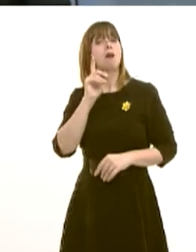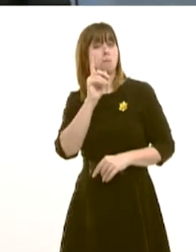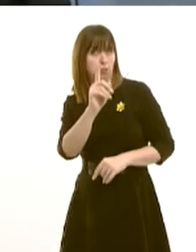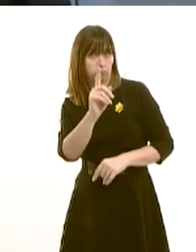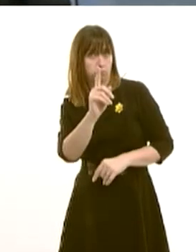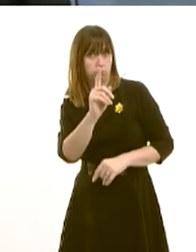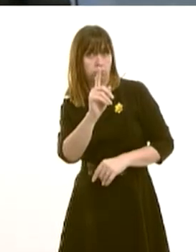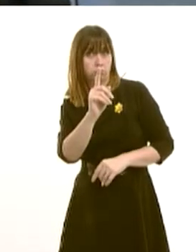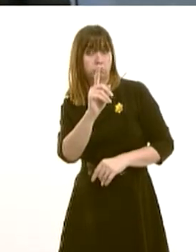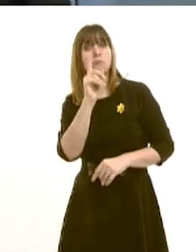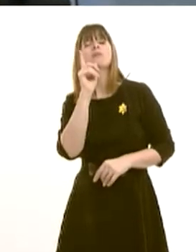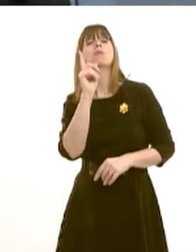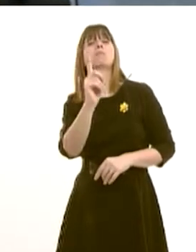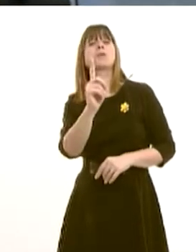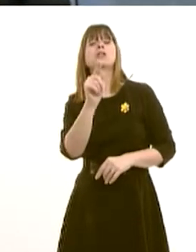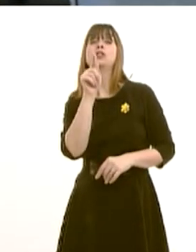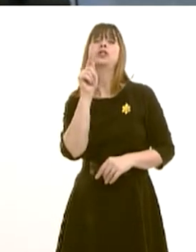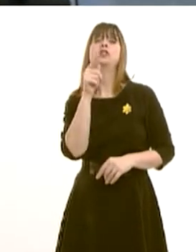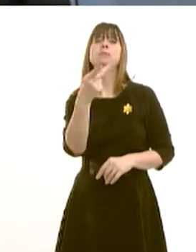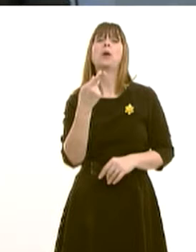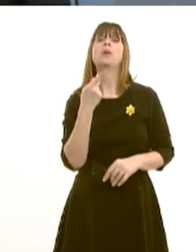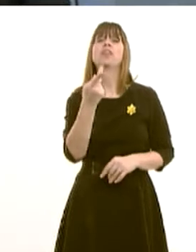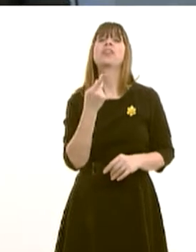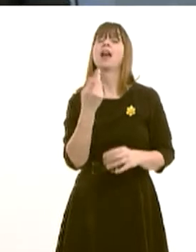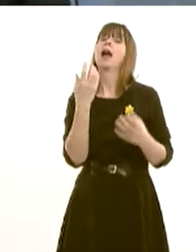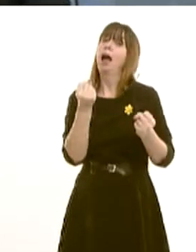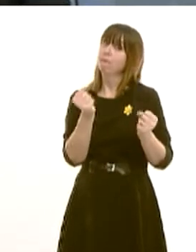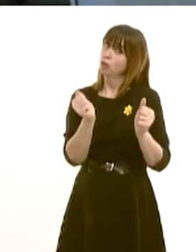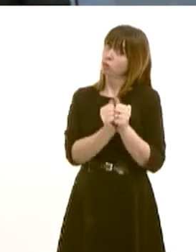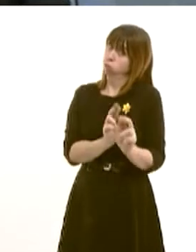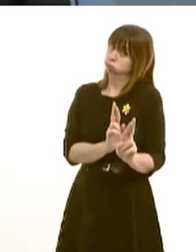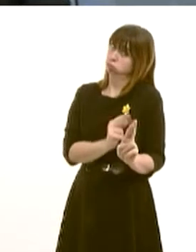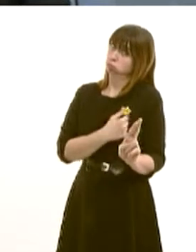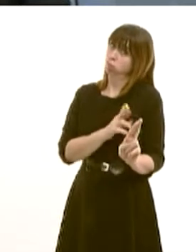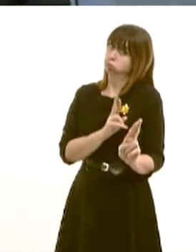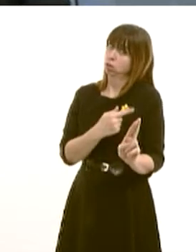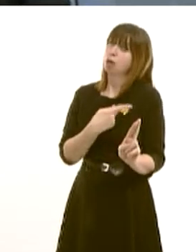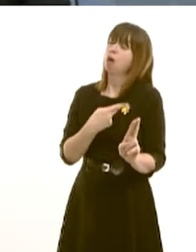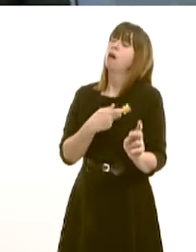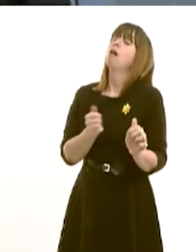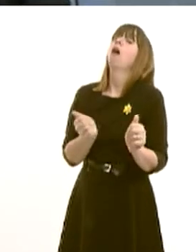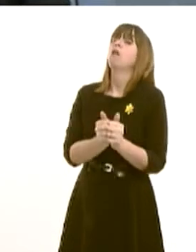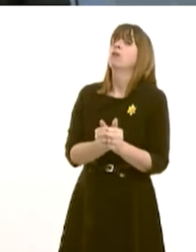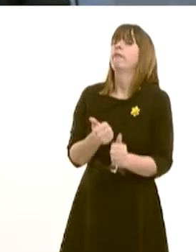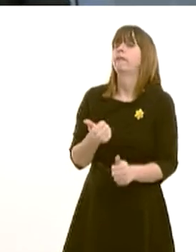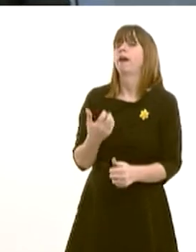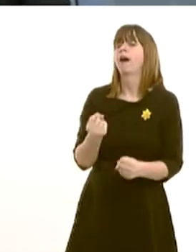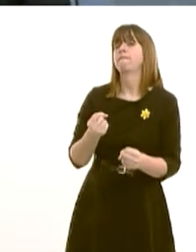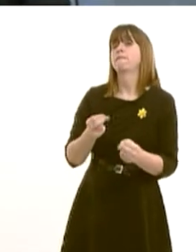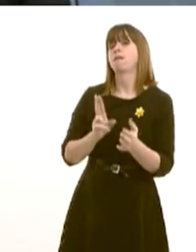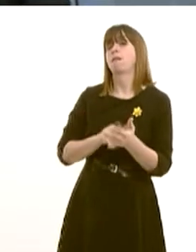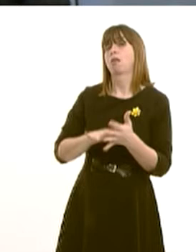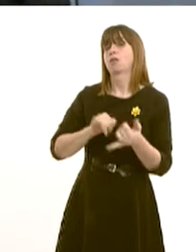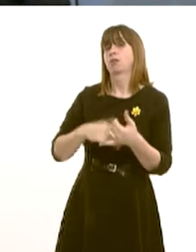thing, the one thing that you and I can agree on, is that the health service needs